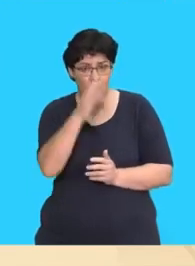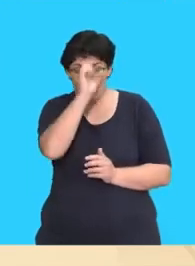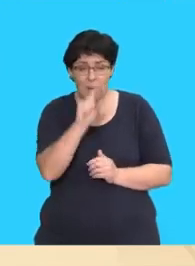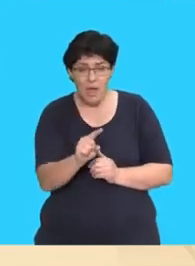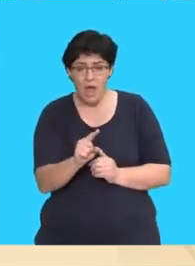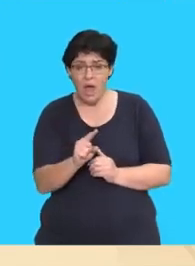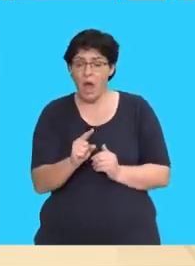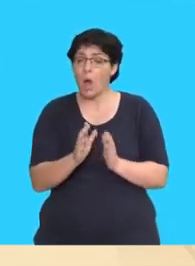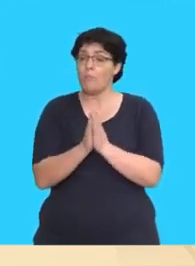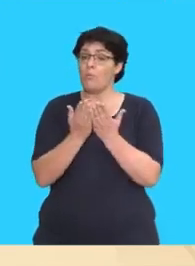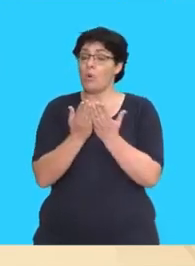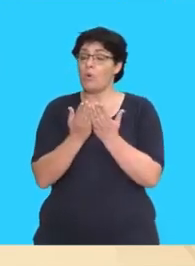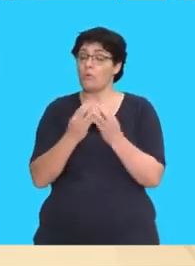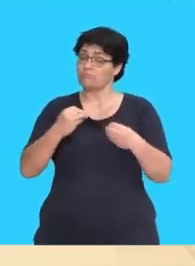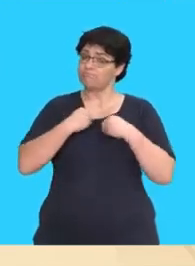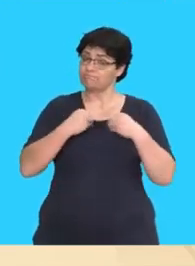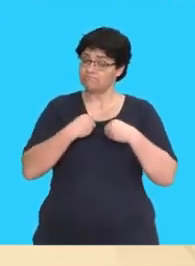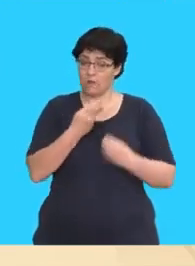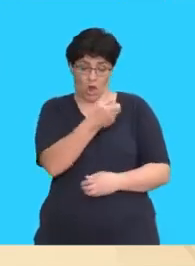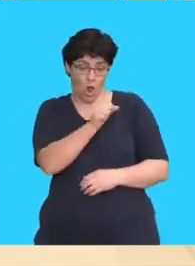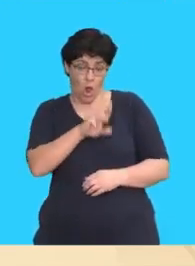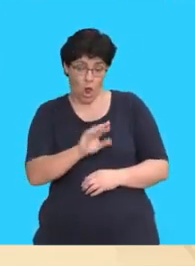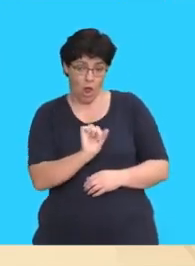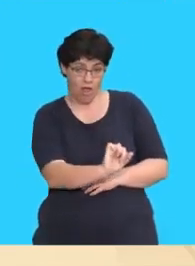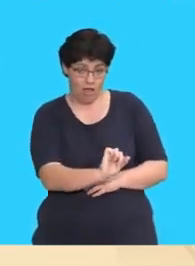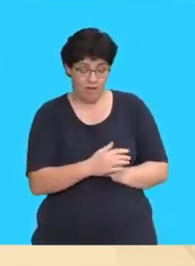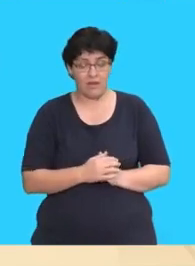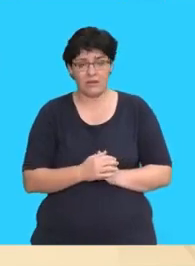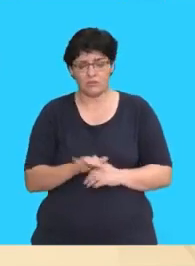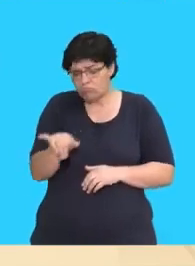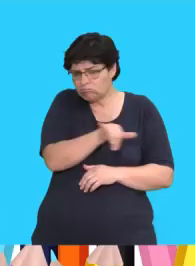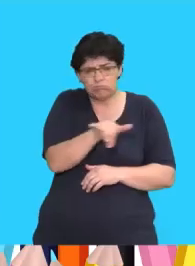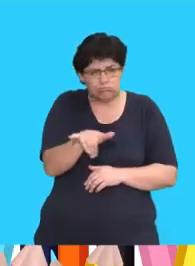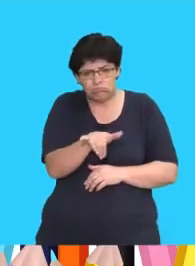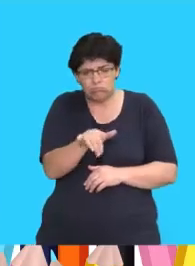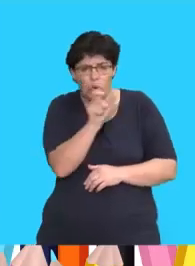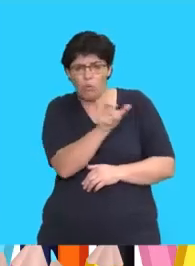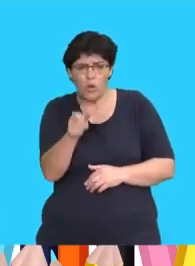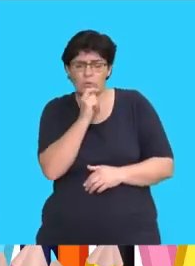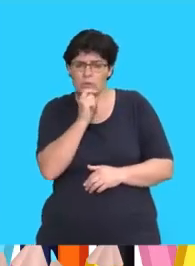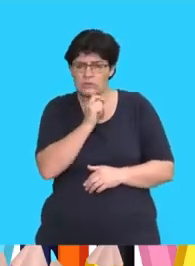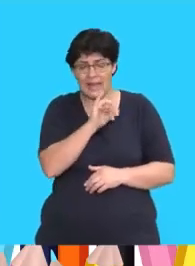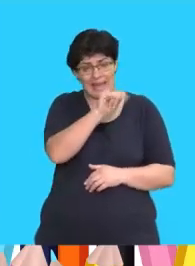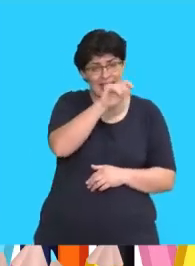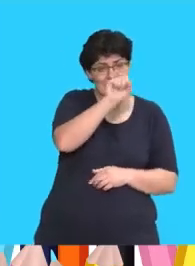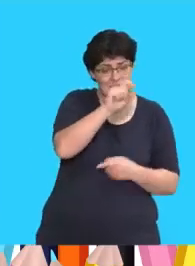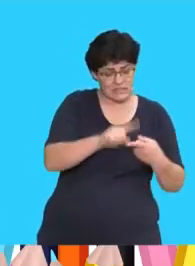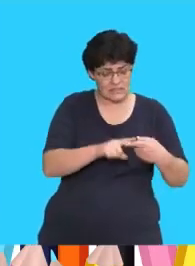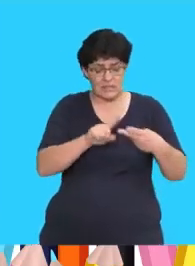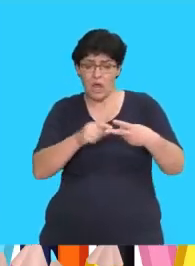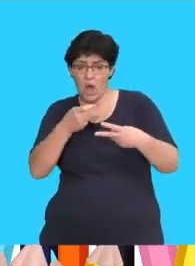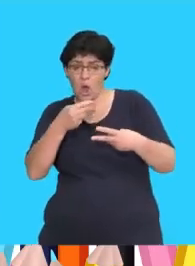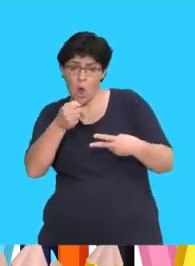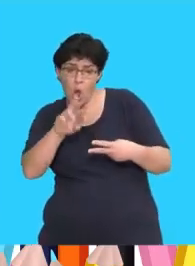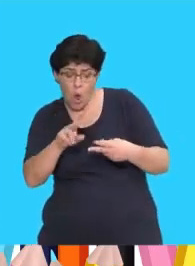belongs to her. So, which one will you use? Its, her, his.